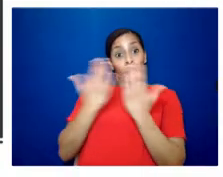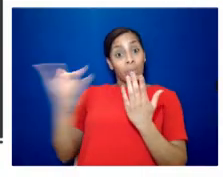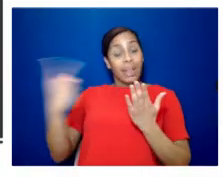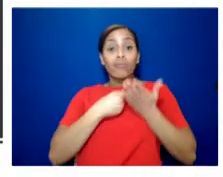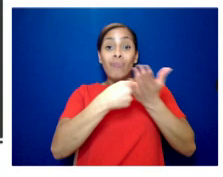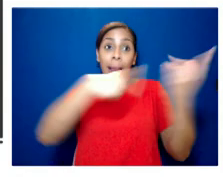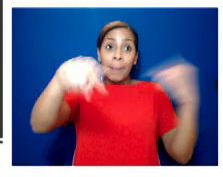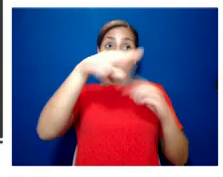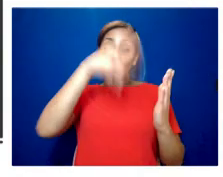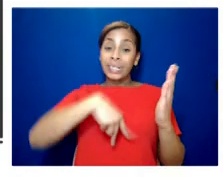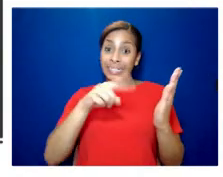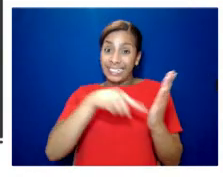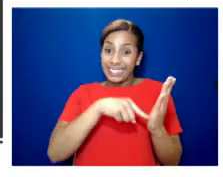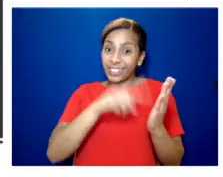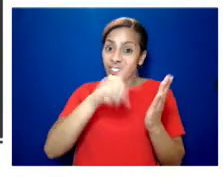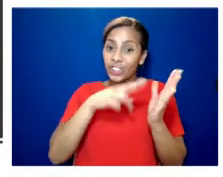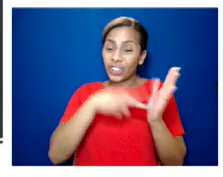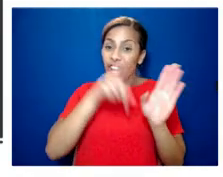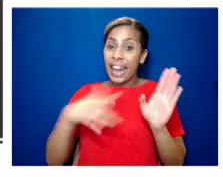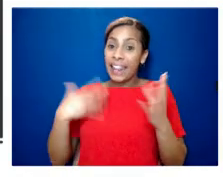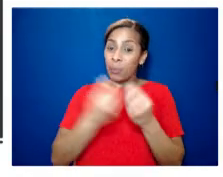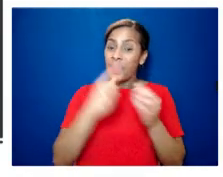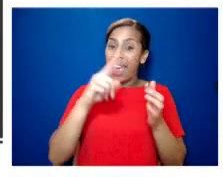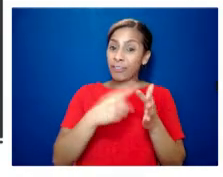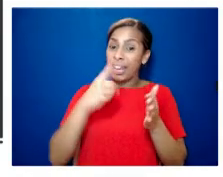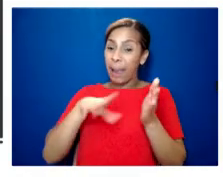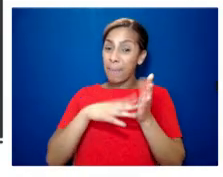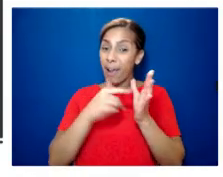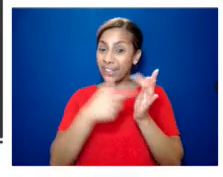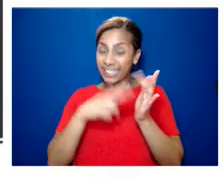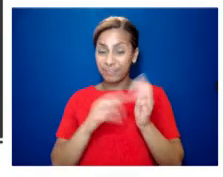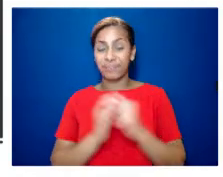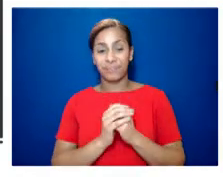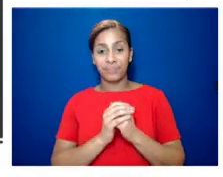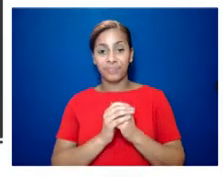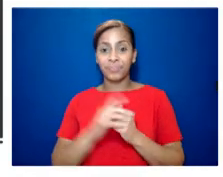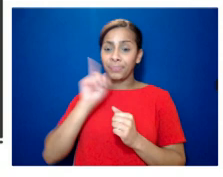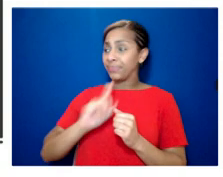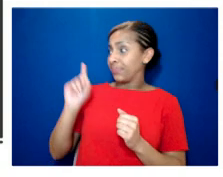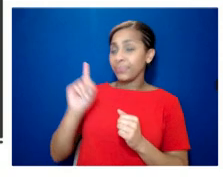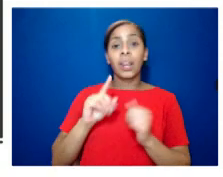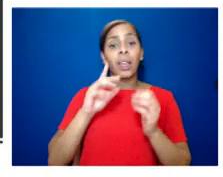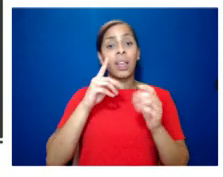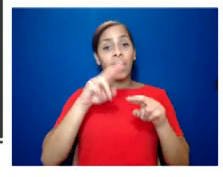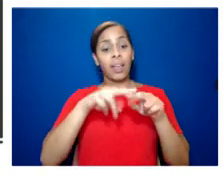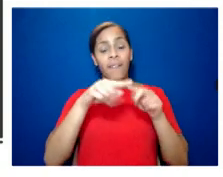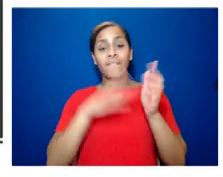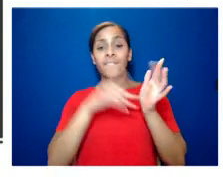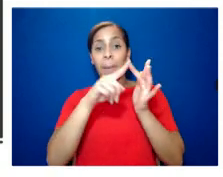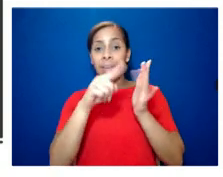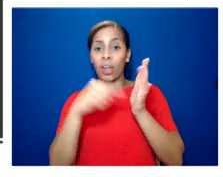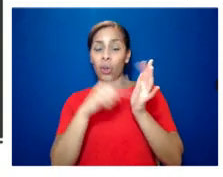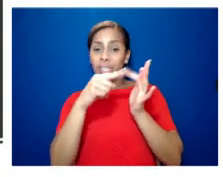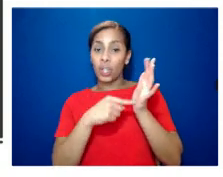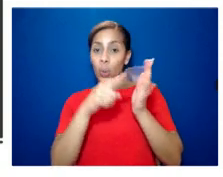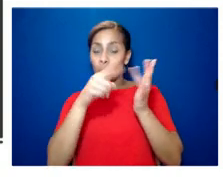eric and martin now femi ototoju who's pictured here was one of the members of these this unit and she's described how they thought some